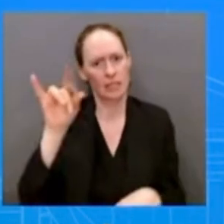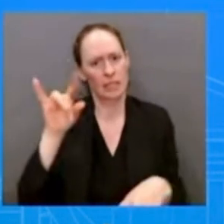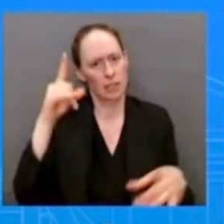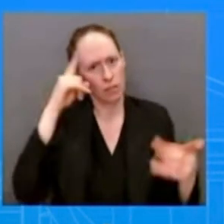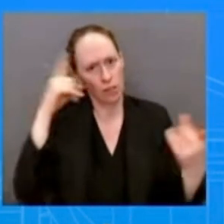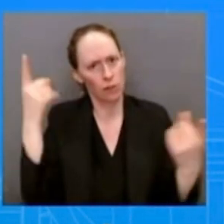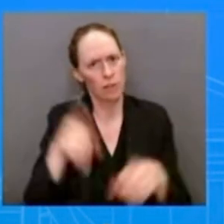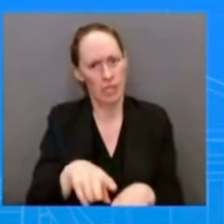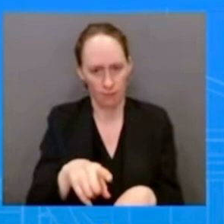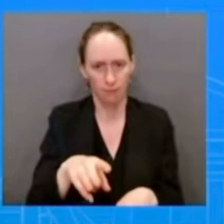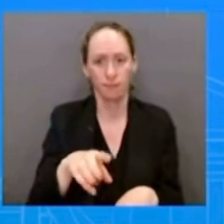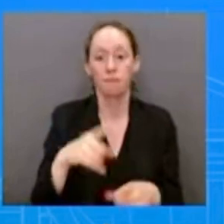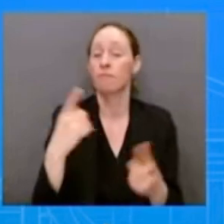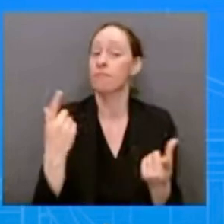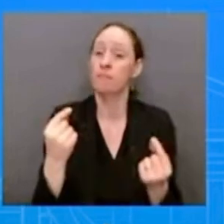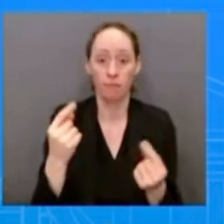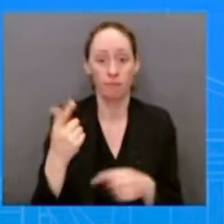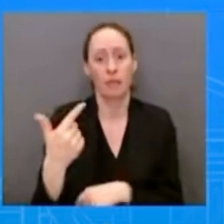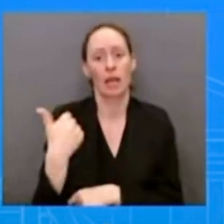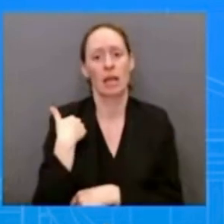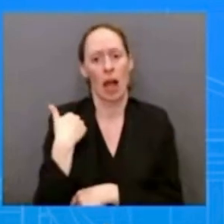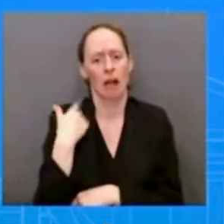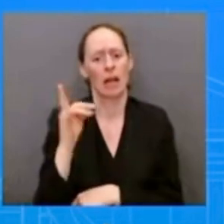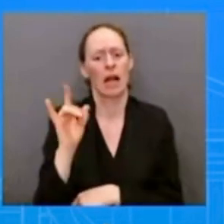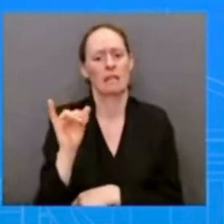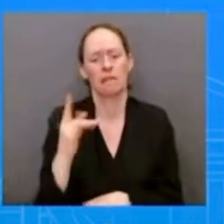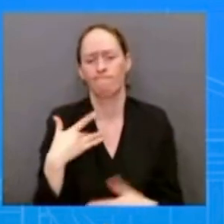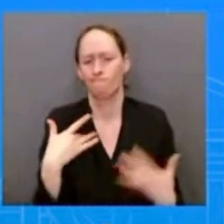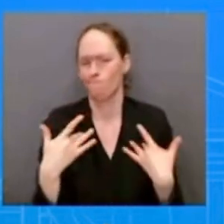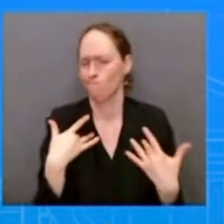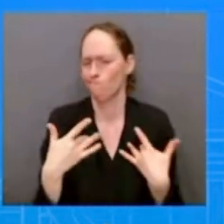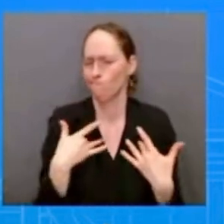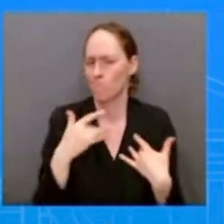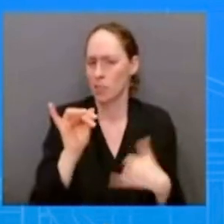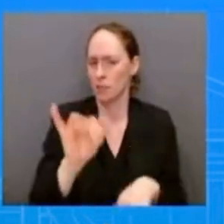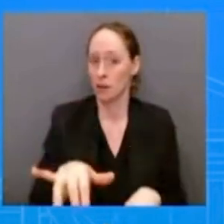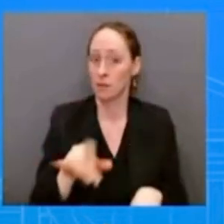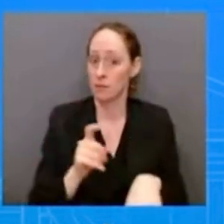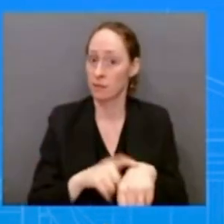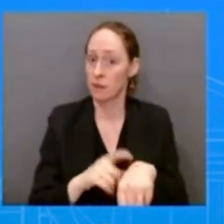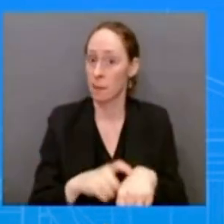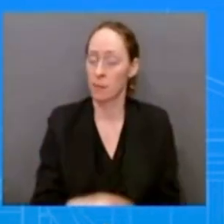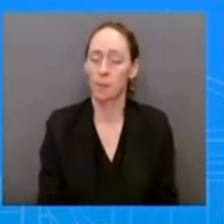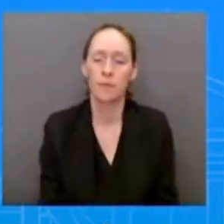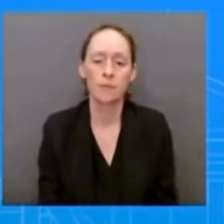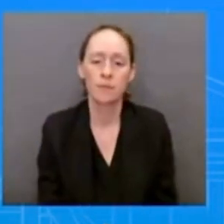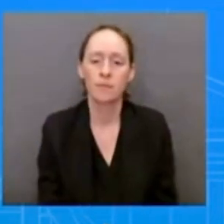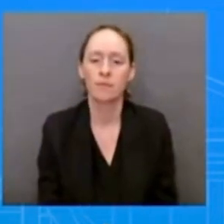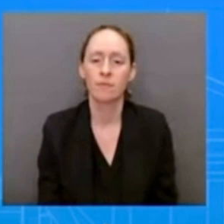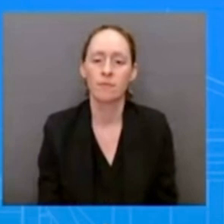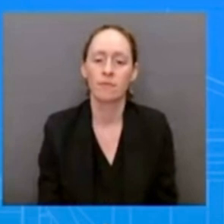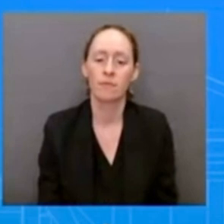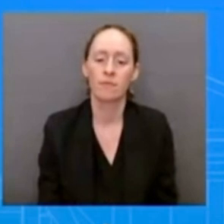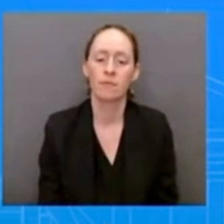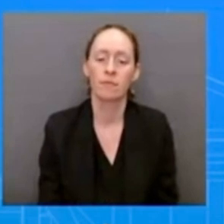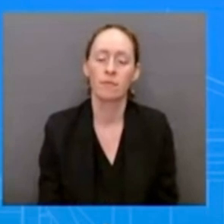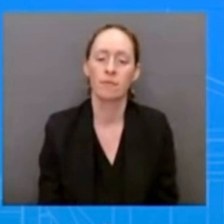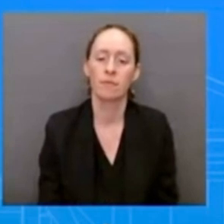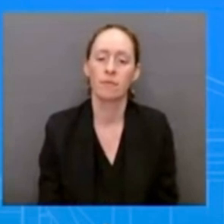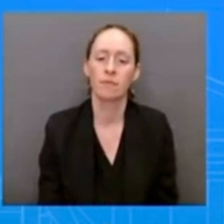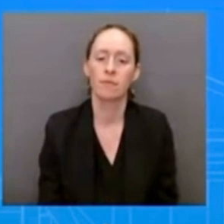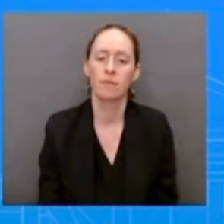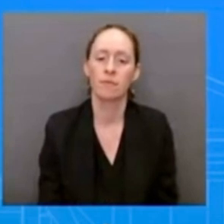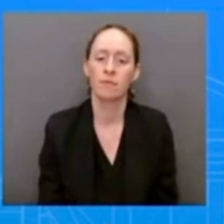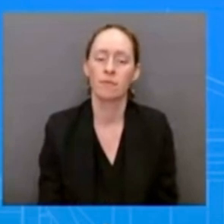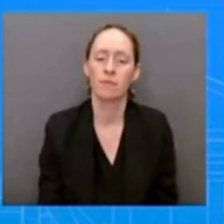speak generally about the United States position when it comes to the concerns the Canadians do have about migrants heading from this country north and secondly if you could lay out